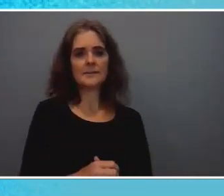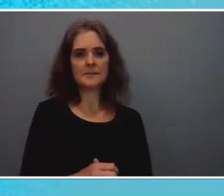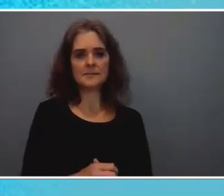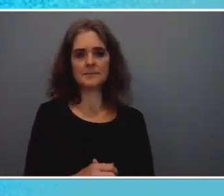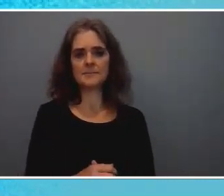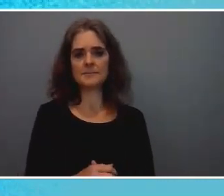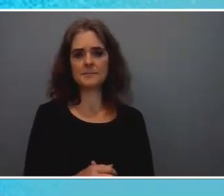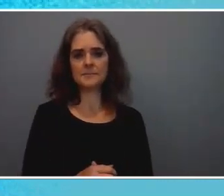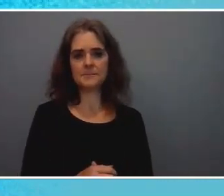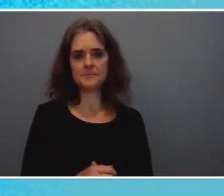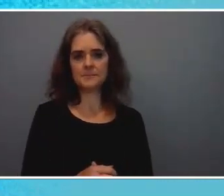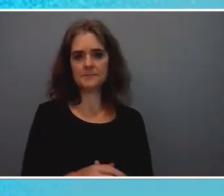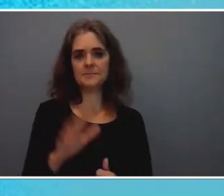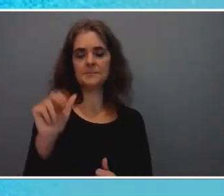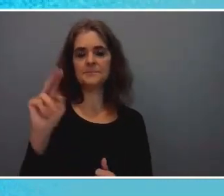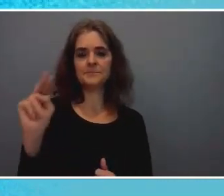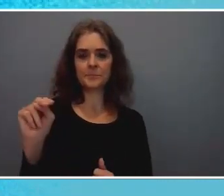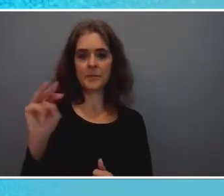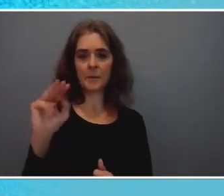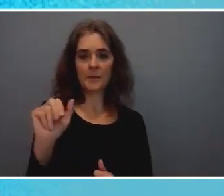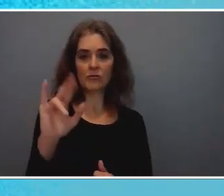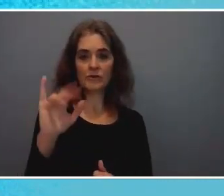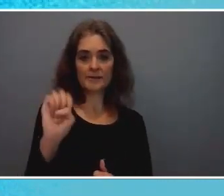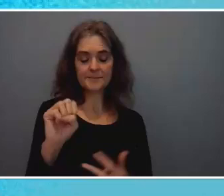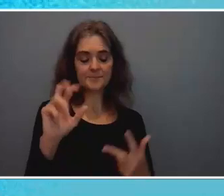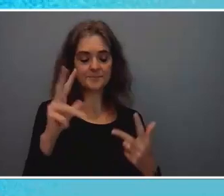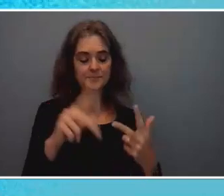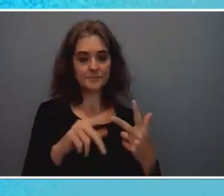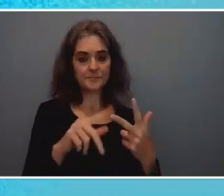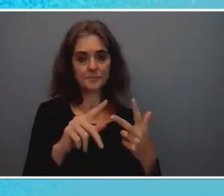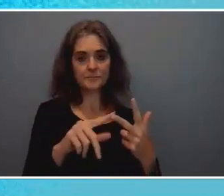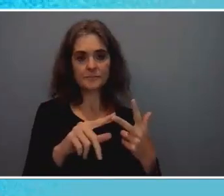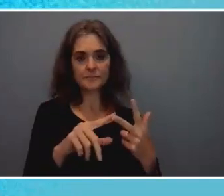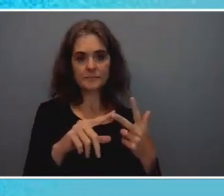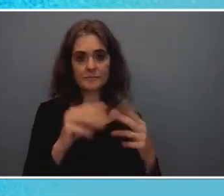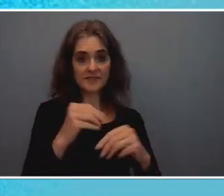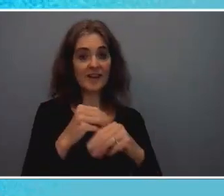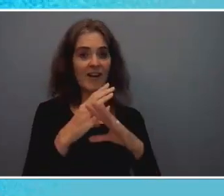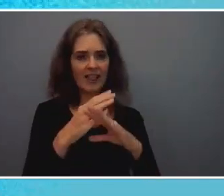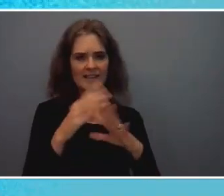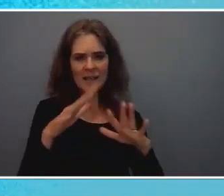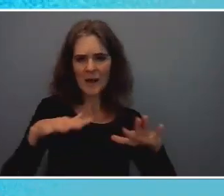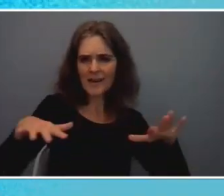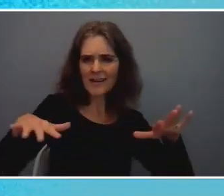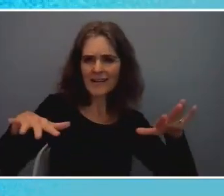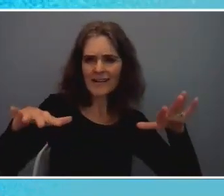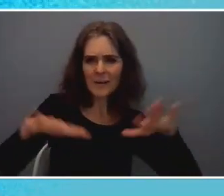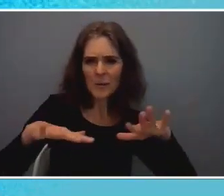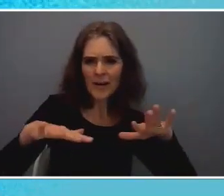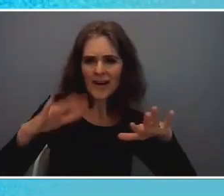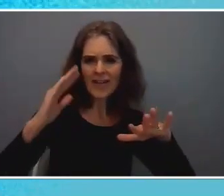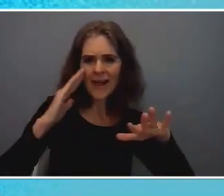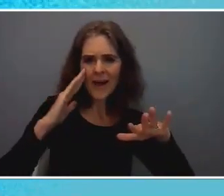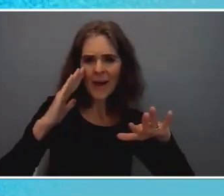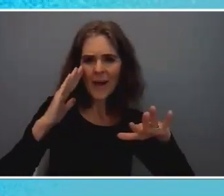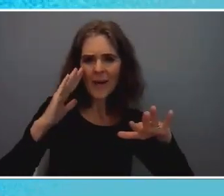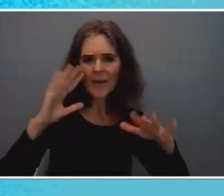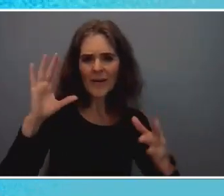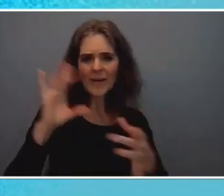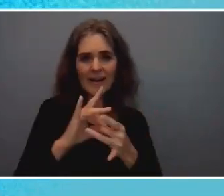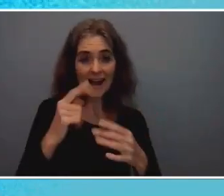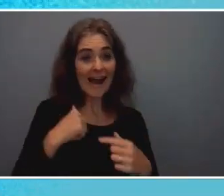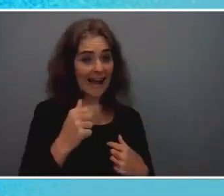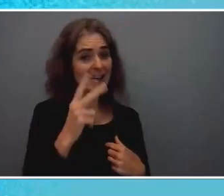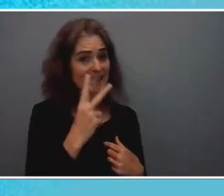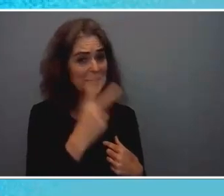Ann Marie slaughter is online somewhere I know I know she's piped in Ann Marie slaughter I didn't see